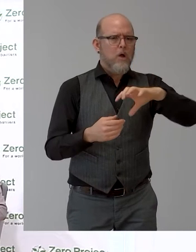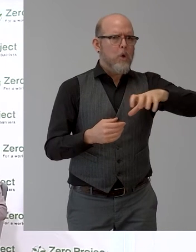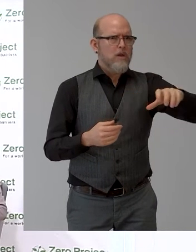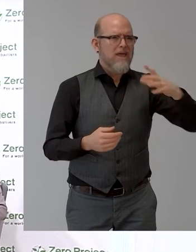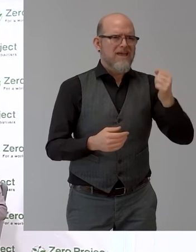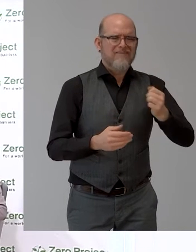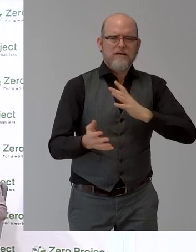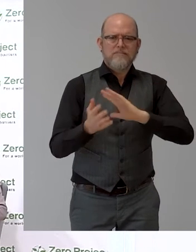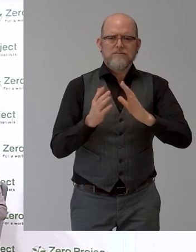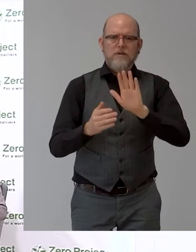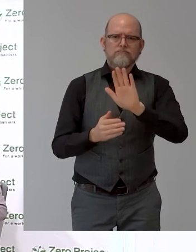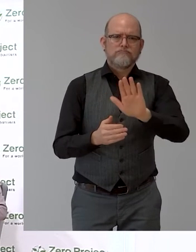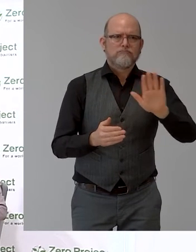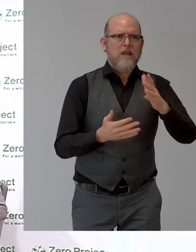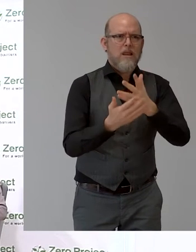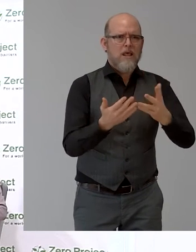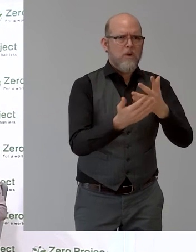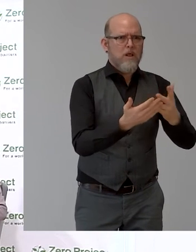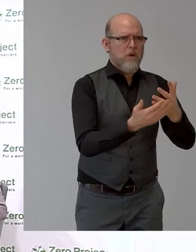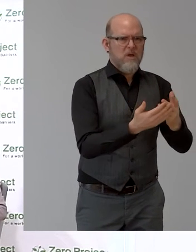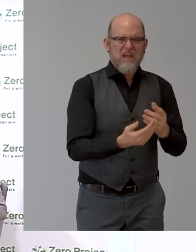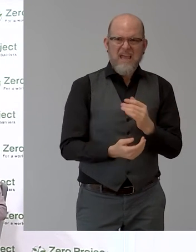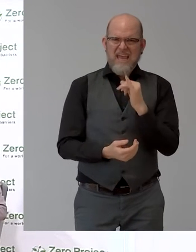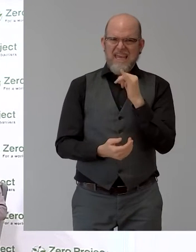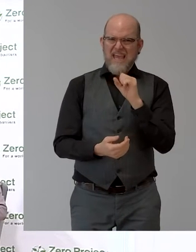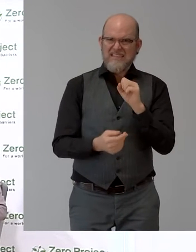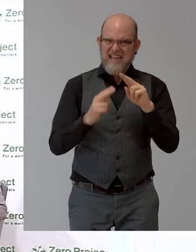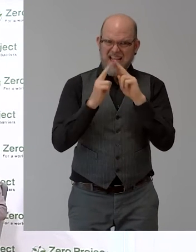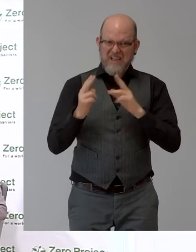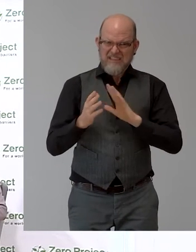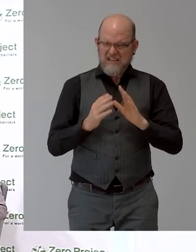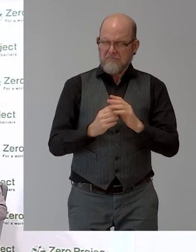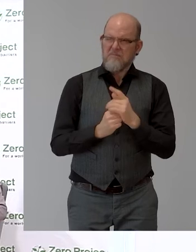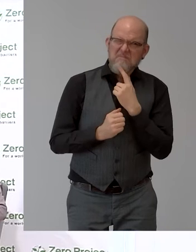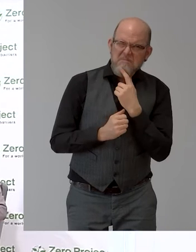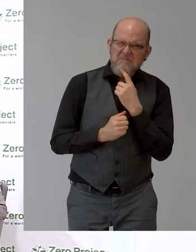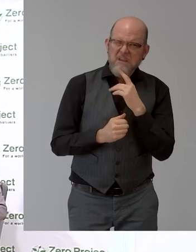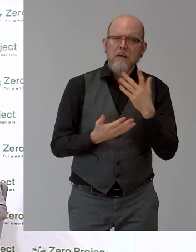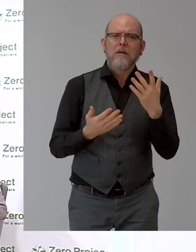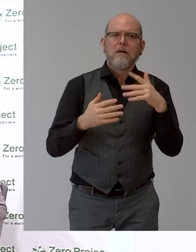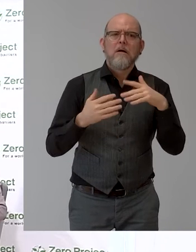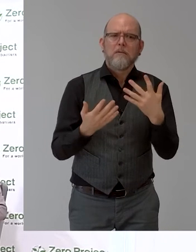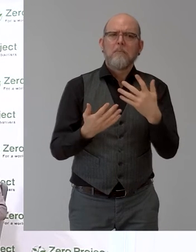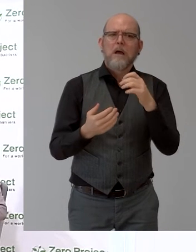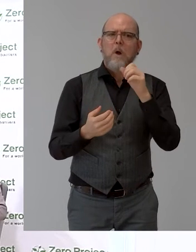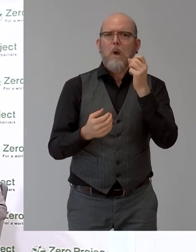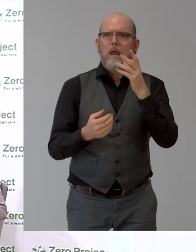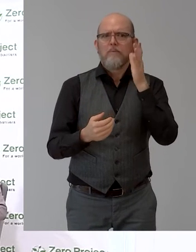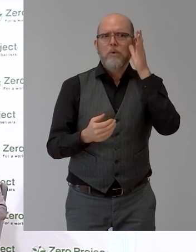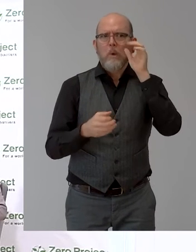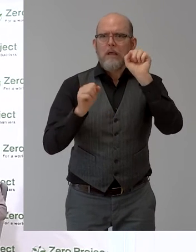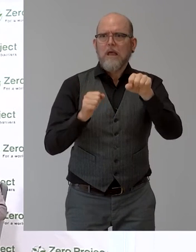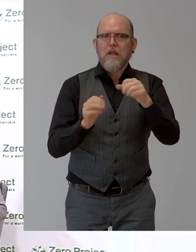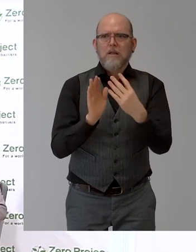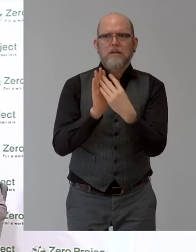well in different languages? In case it does, I think it has great potential. And it's like you said, Shadi, it's